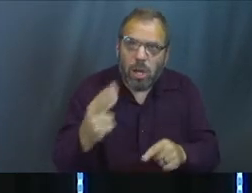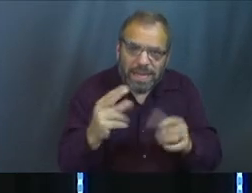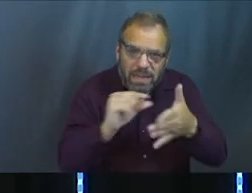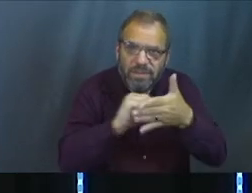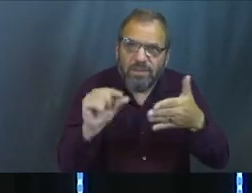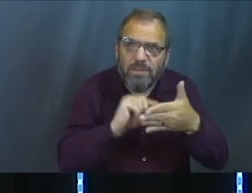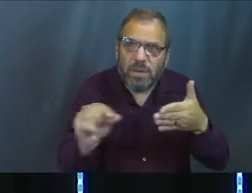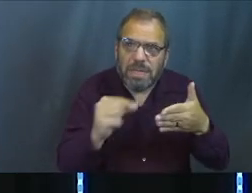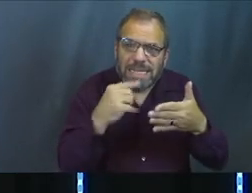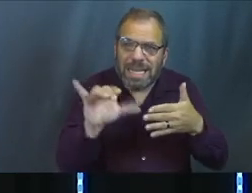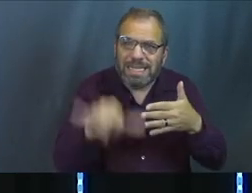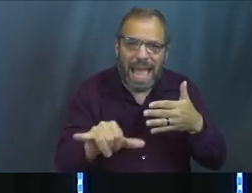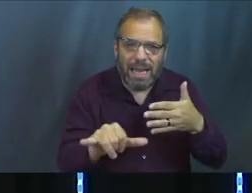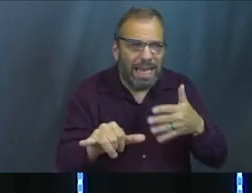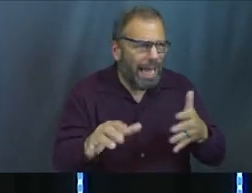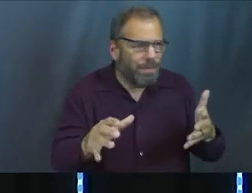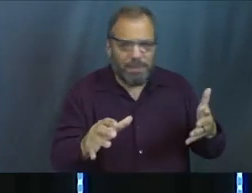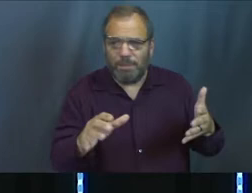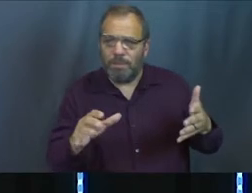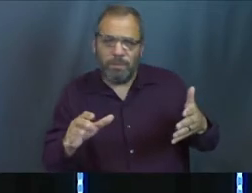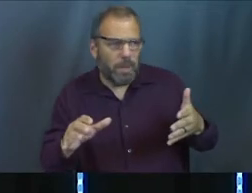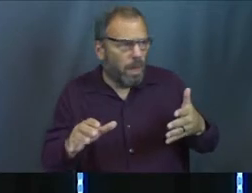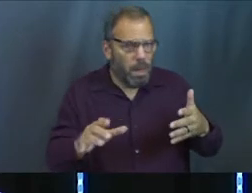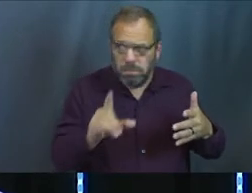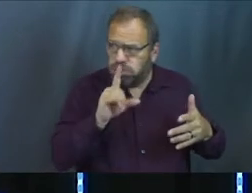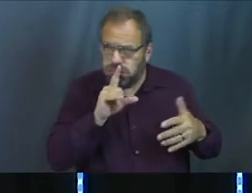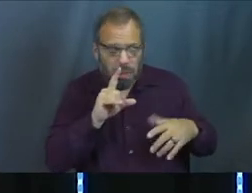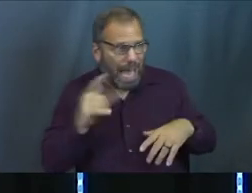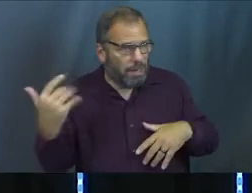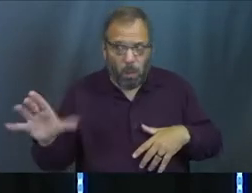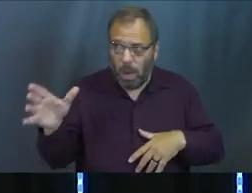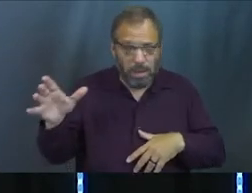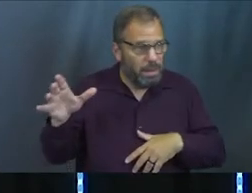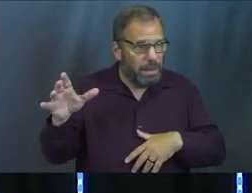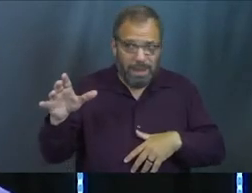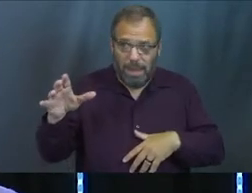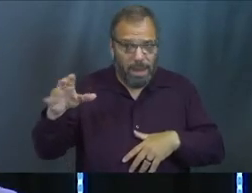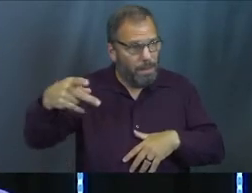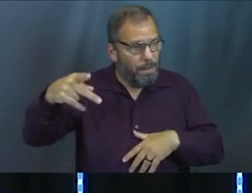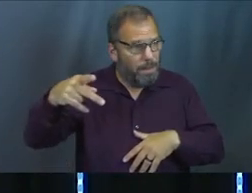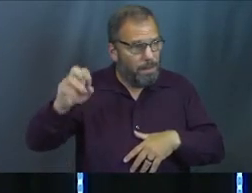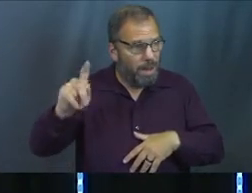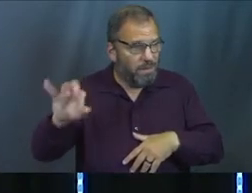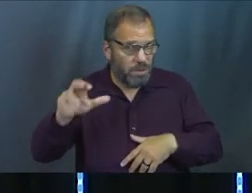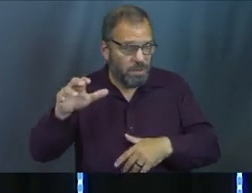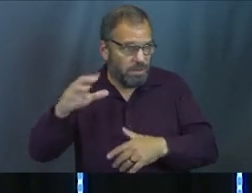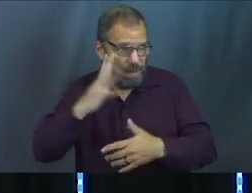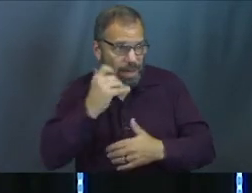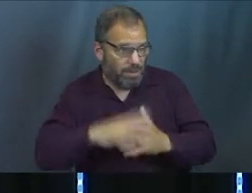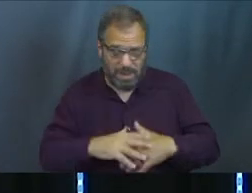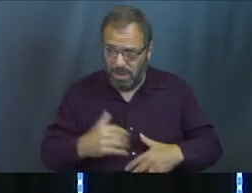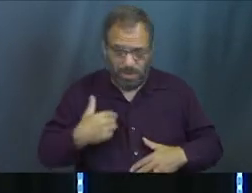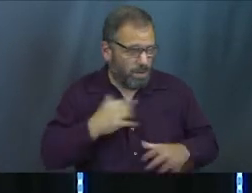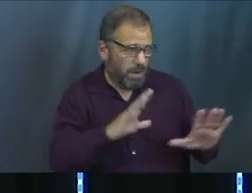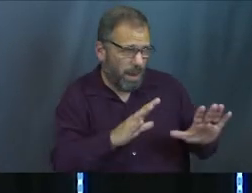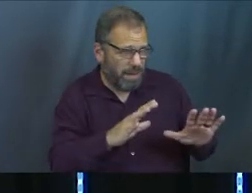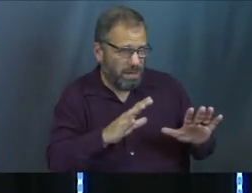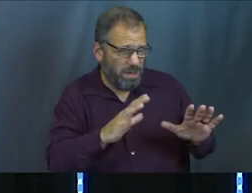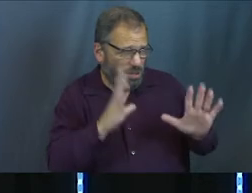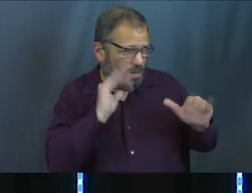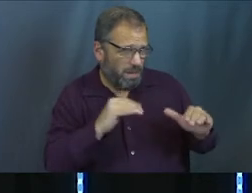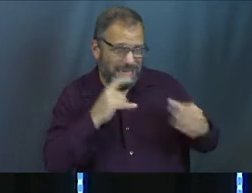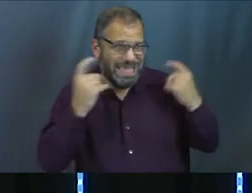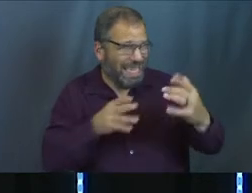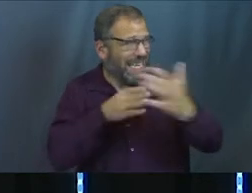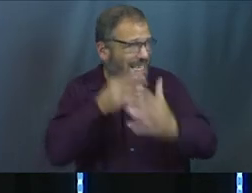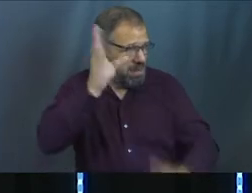passage of scripture, and he's not even like, hey, we can't do this because I don't want Potiphar to get mad. Like, sure, that's in there somewhere. But ultimately, he's like, you expect me to sin against God in